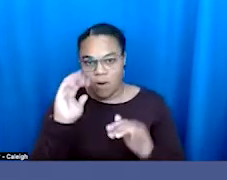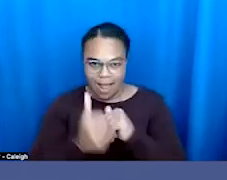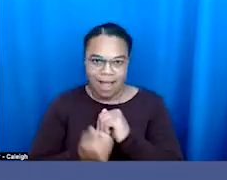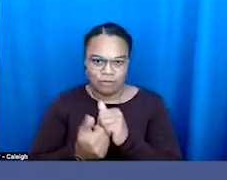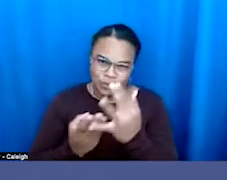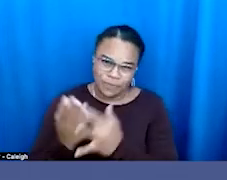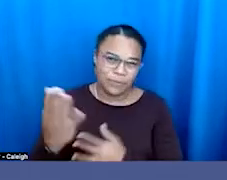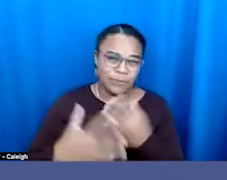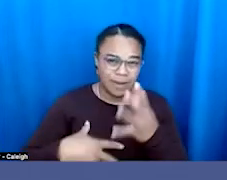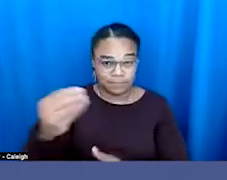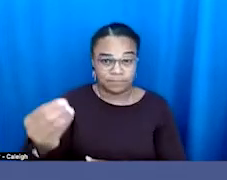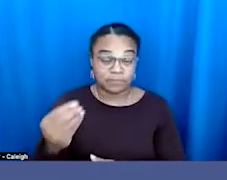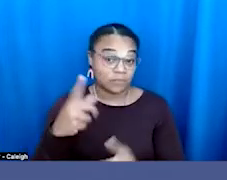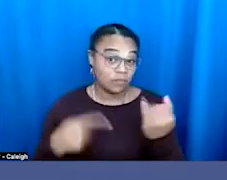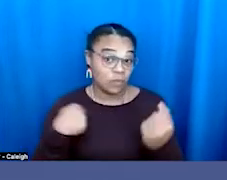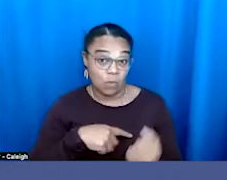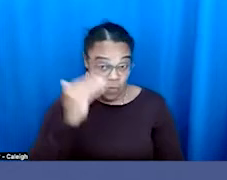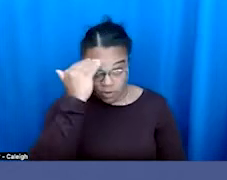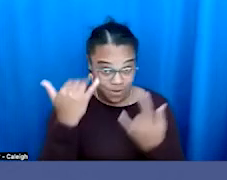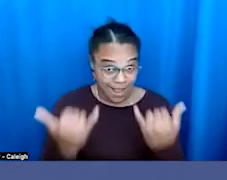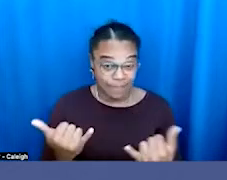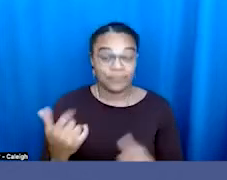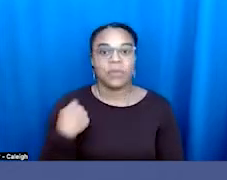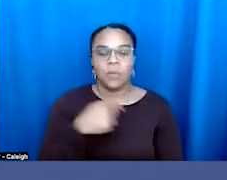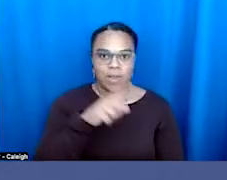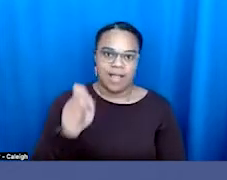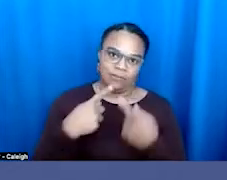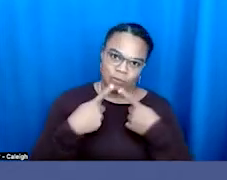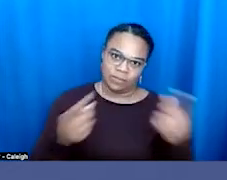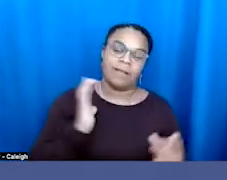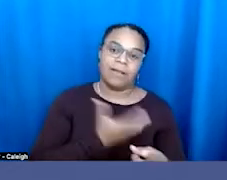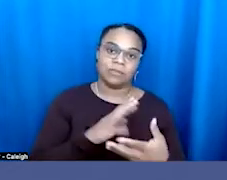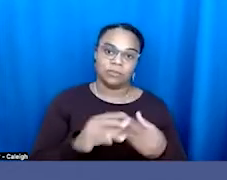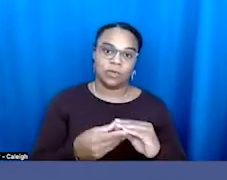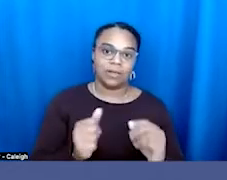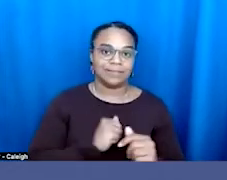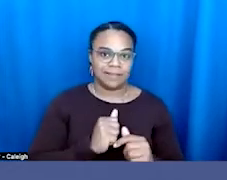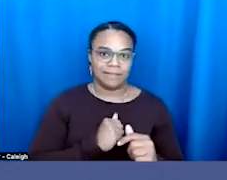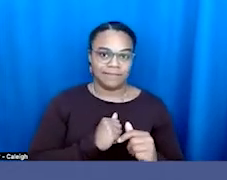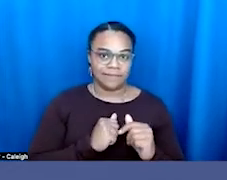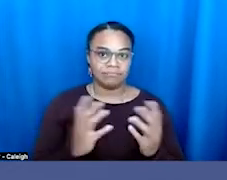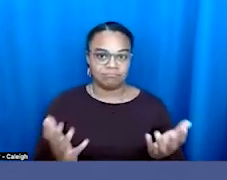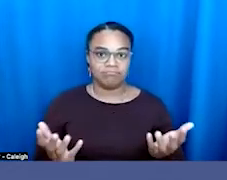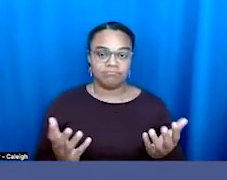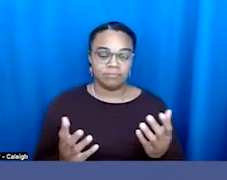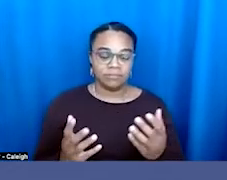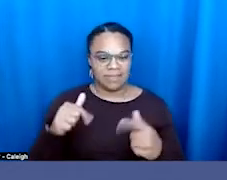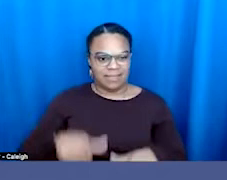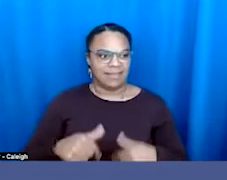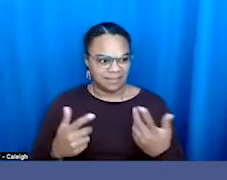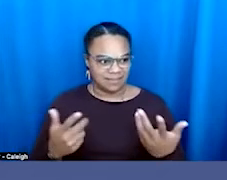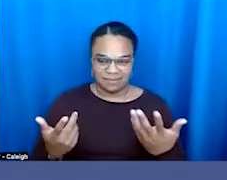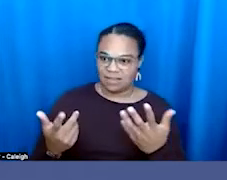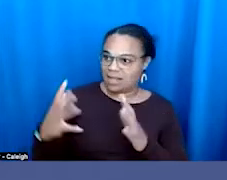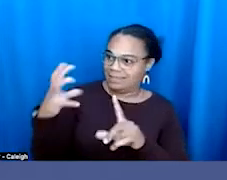what we know. We have to tell our own stories in the face of this level of dehumanization. When the anti-transports